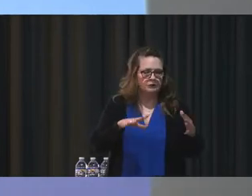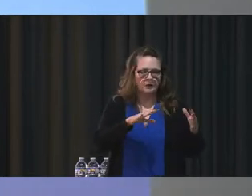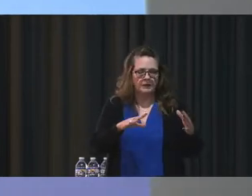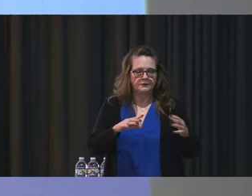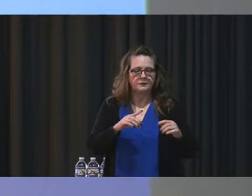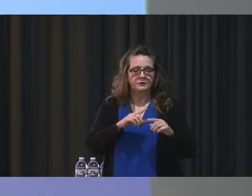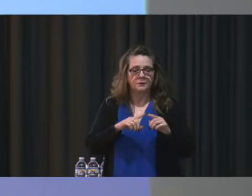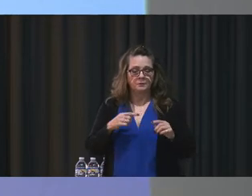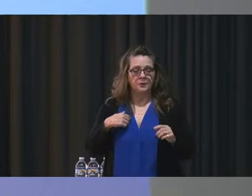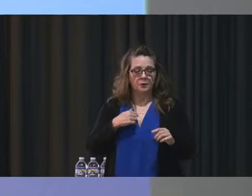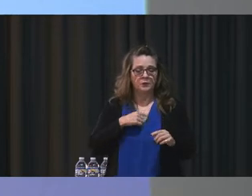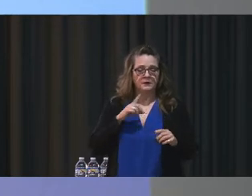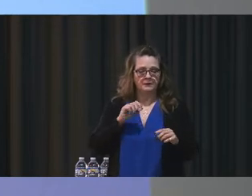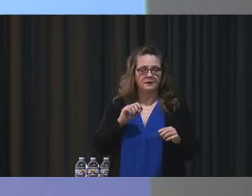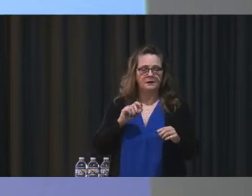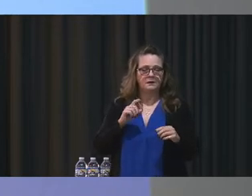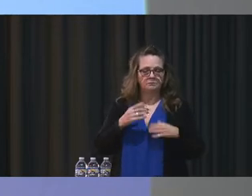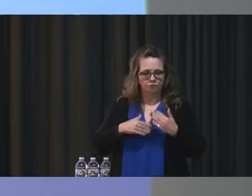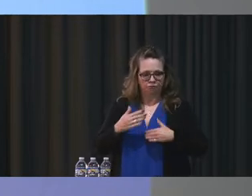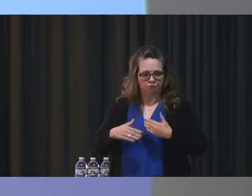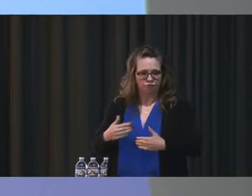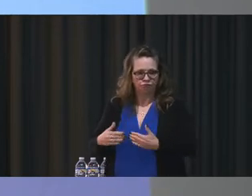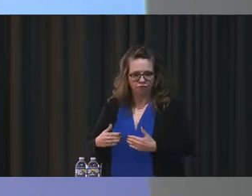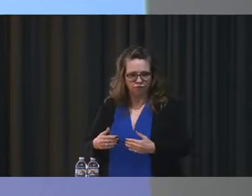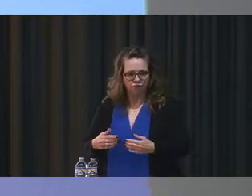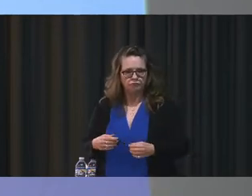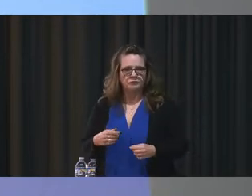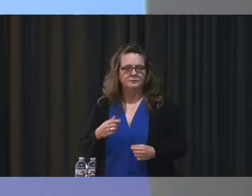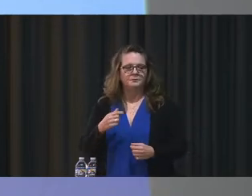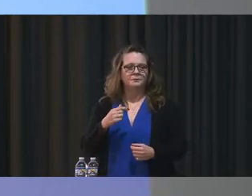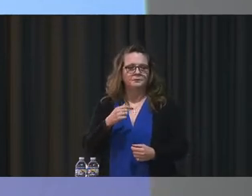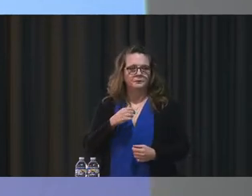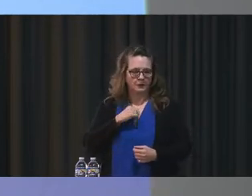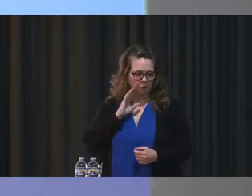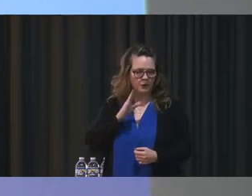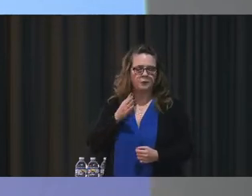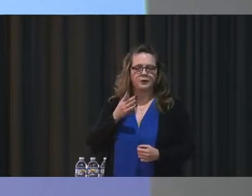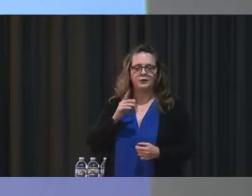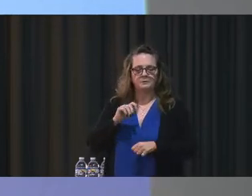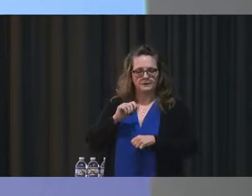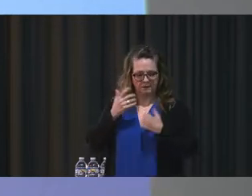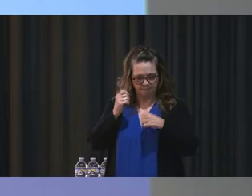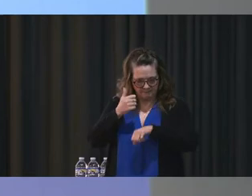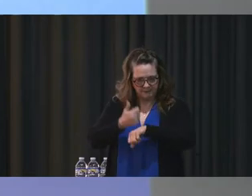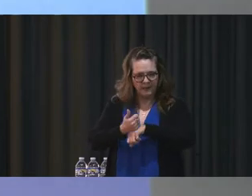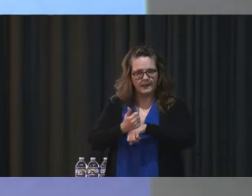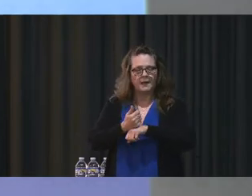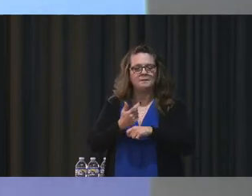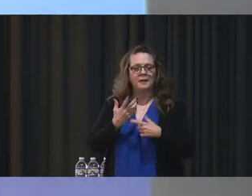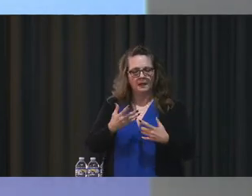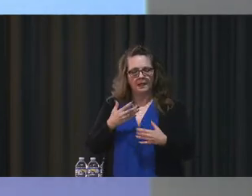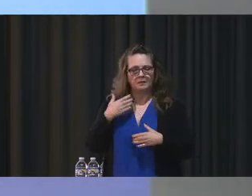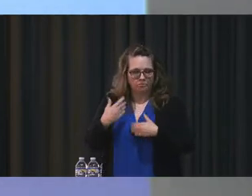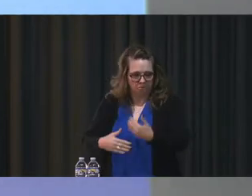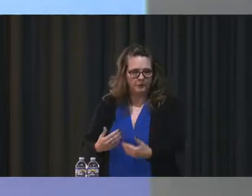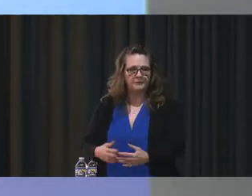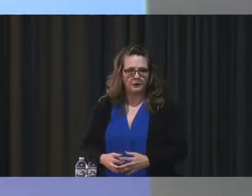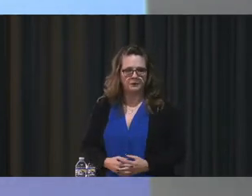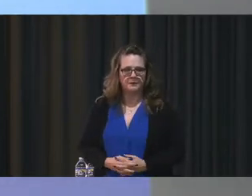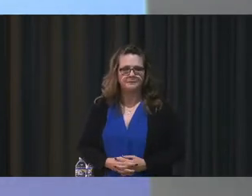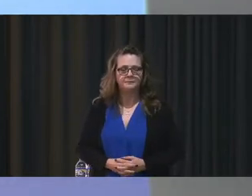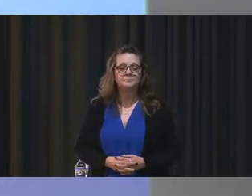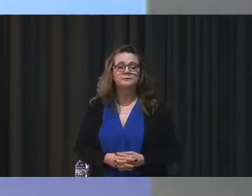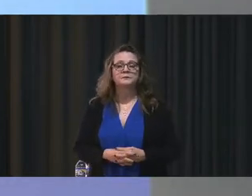with a contract that's been signed, executed, and moved forward with our fire department. Okay.